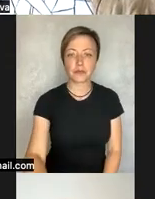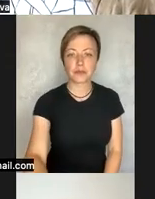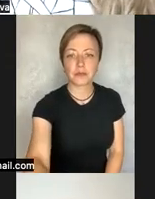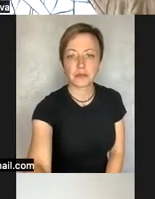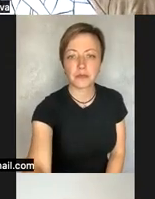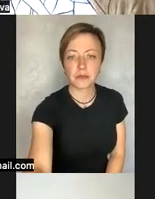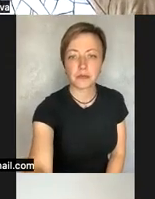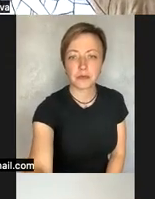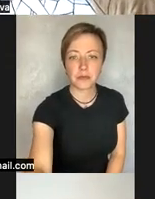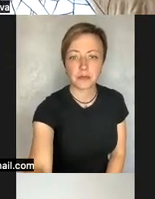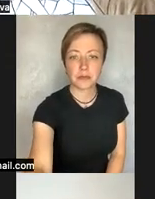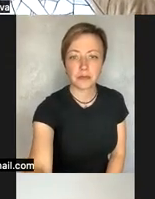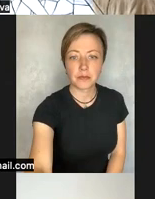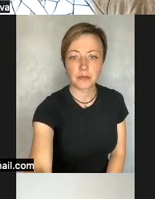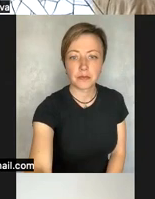i'm afraid we lost the speaker